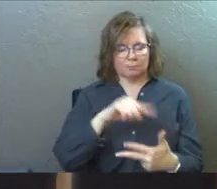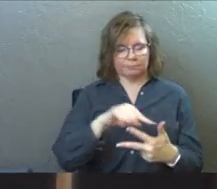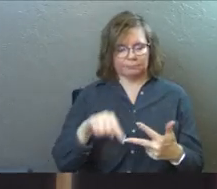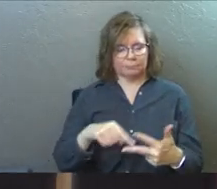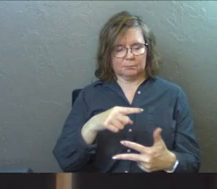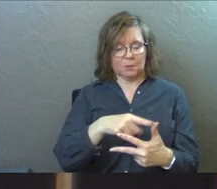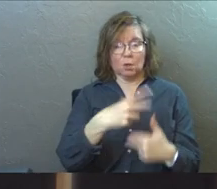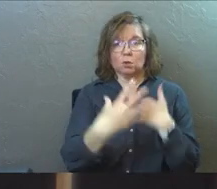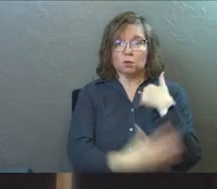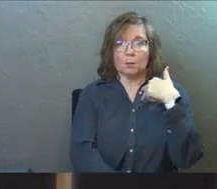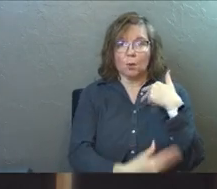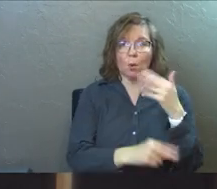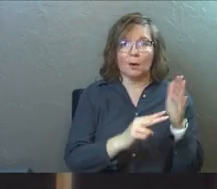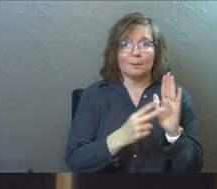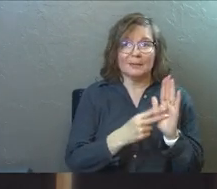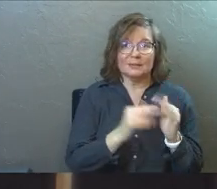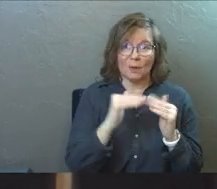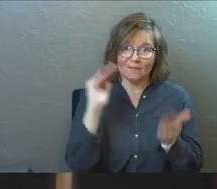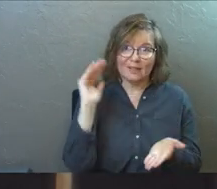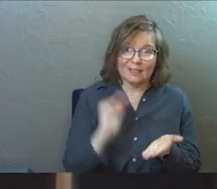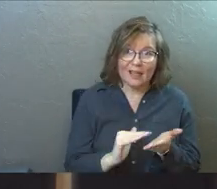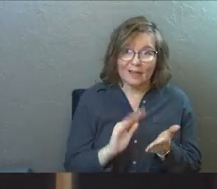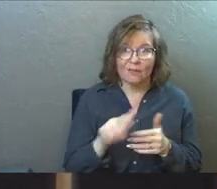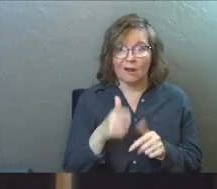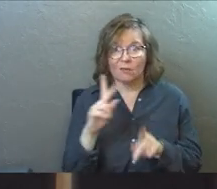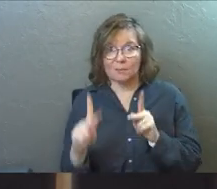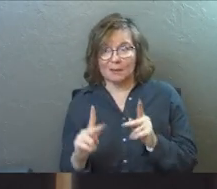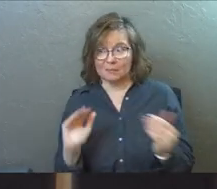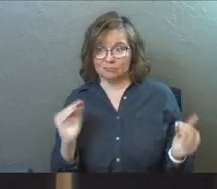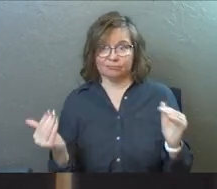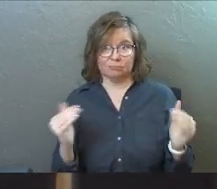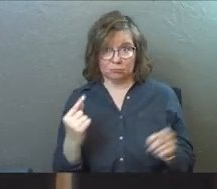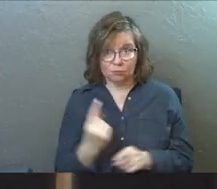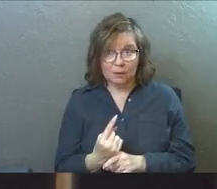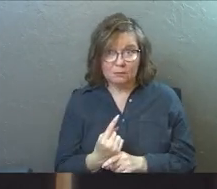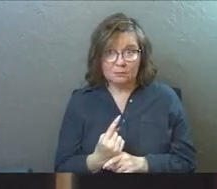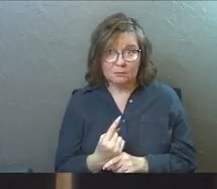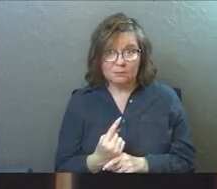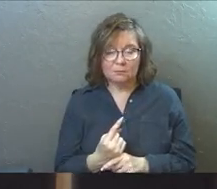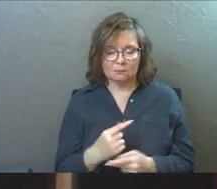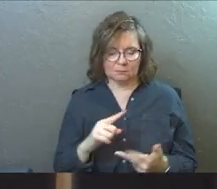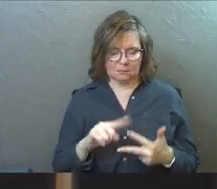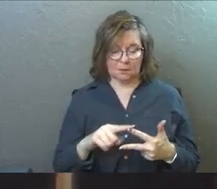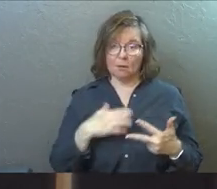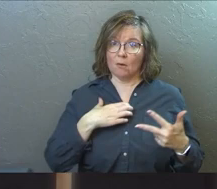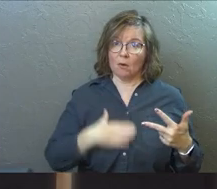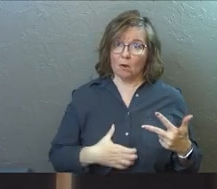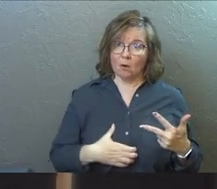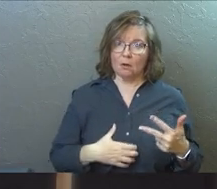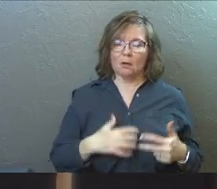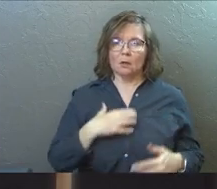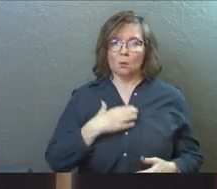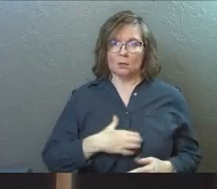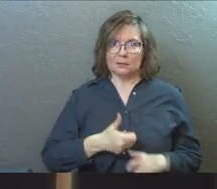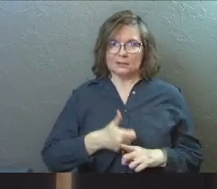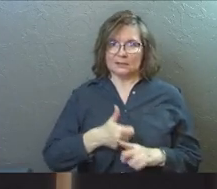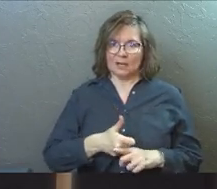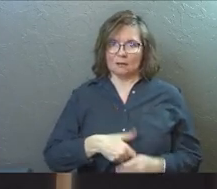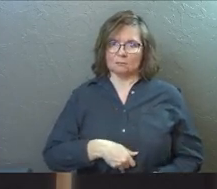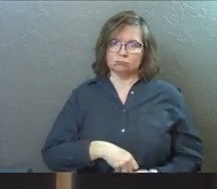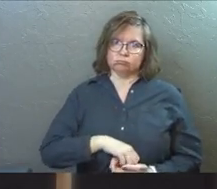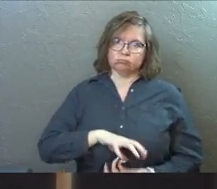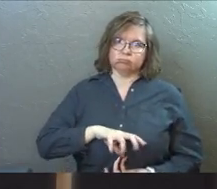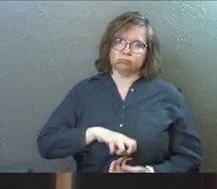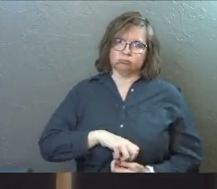is to have less or even much less than other people have. Correct? Hungry. It's when your appetites are not